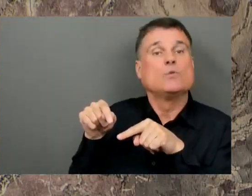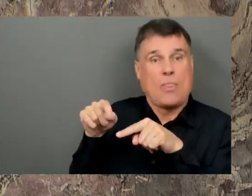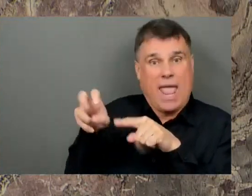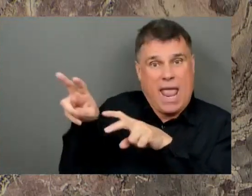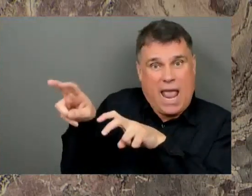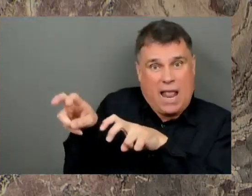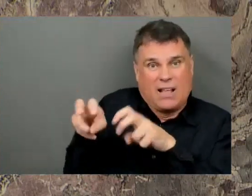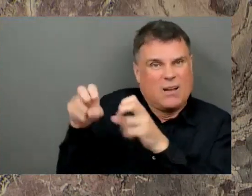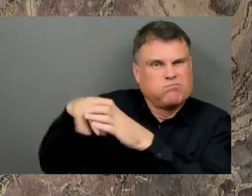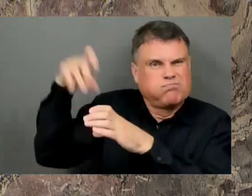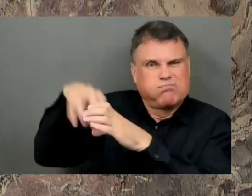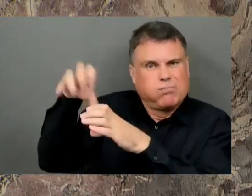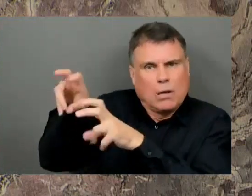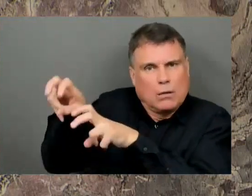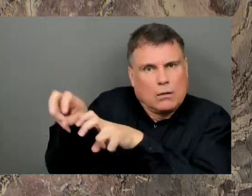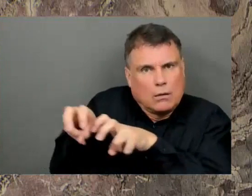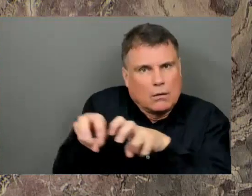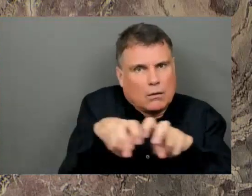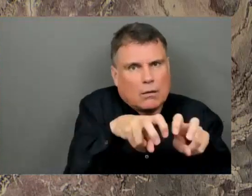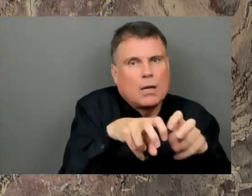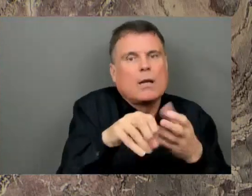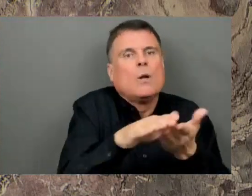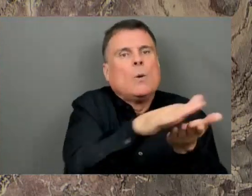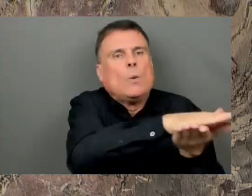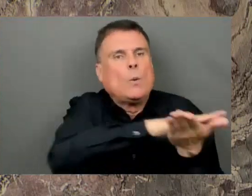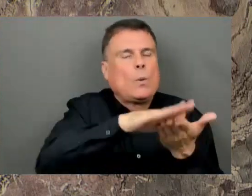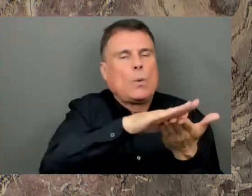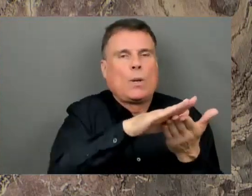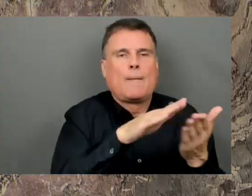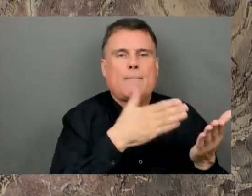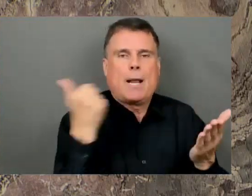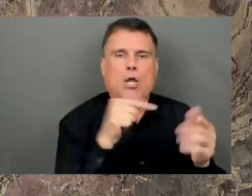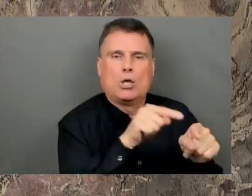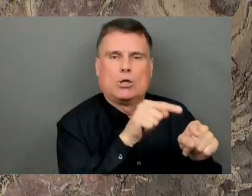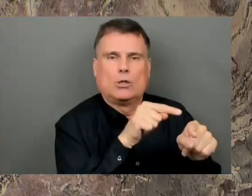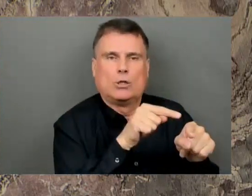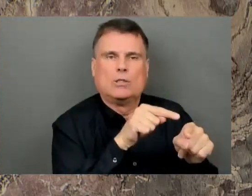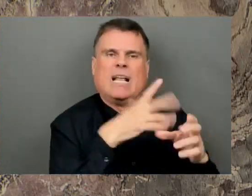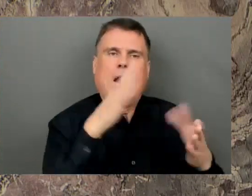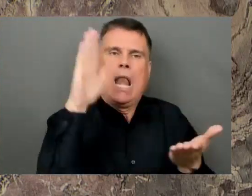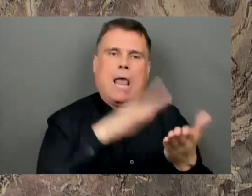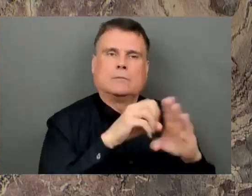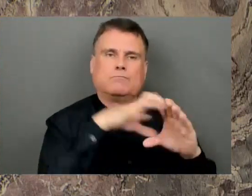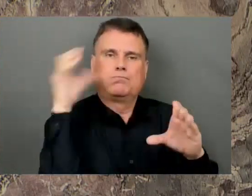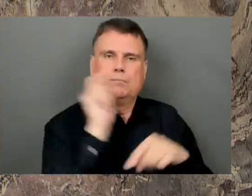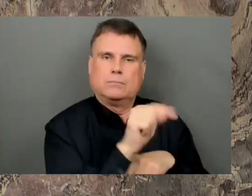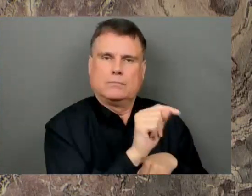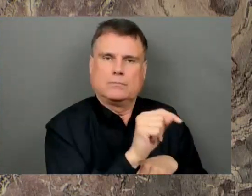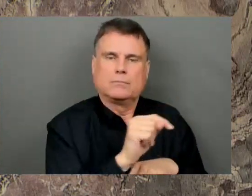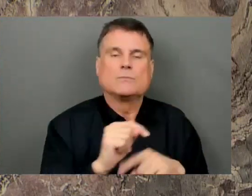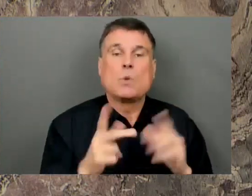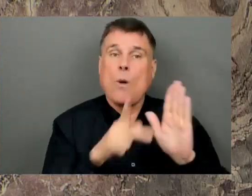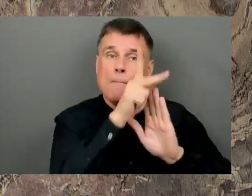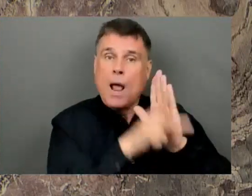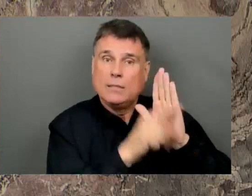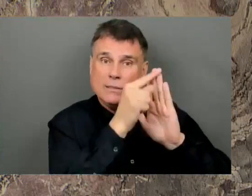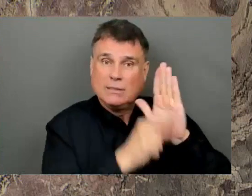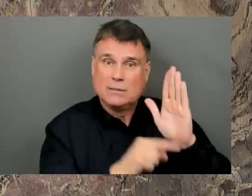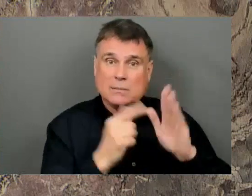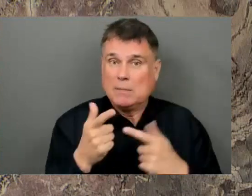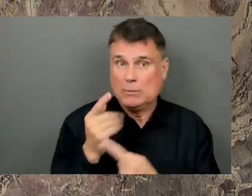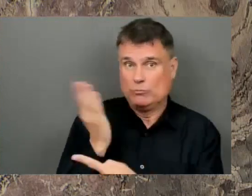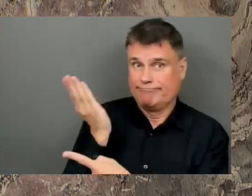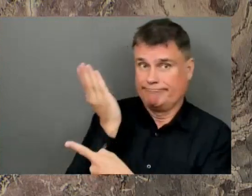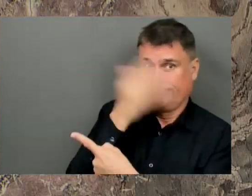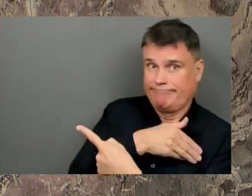We have a suite of policies, including one that apparently the member missed an announcement of last Thursday, that will ensure that we